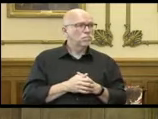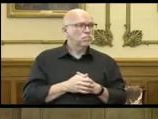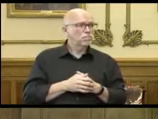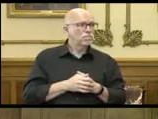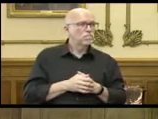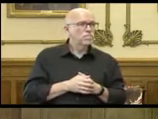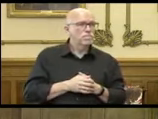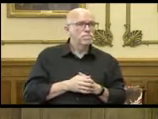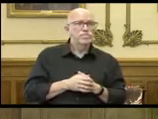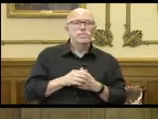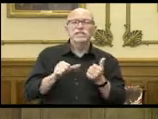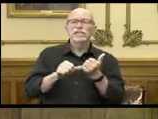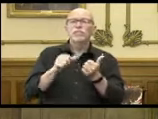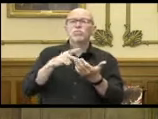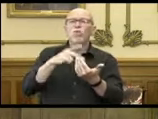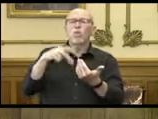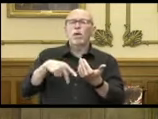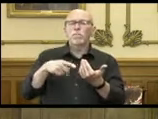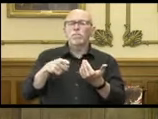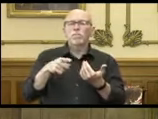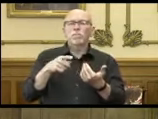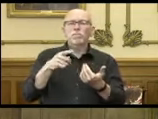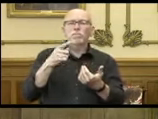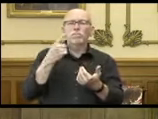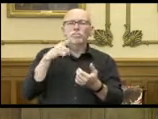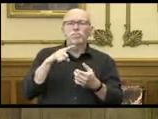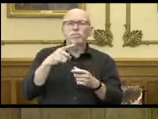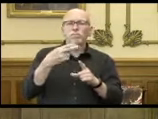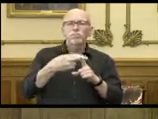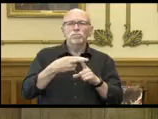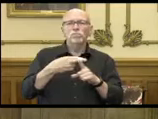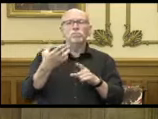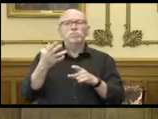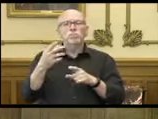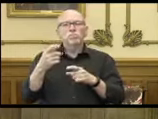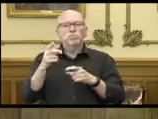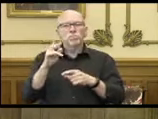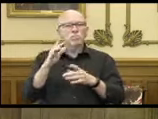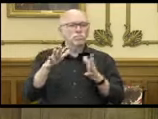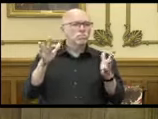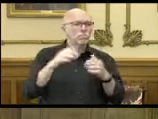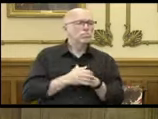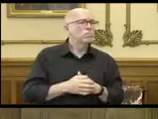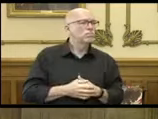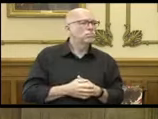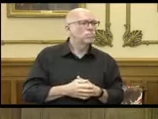on the assistance programs that we have and and where you see that going, number of applications, etc.